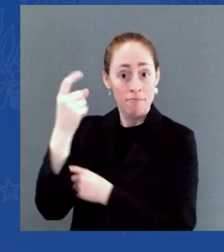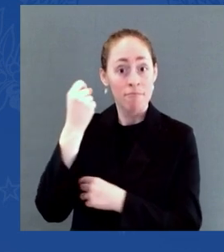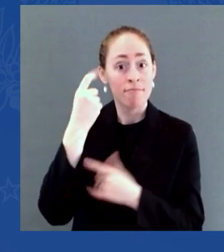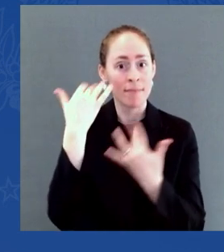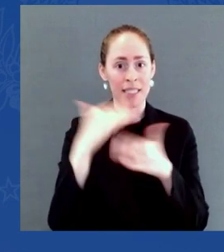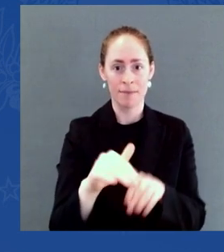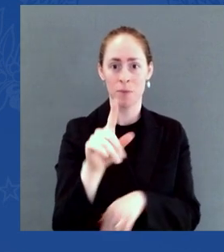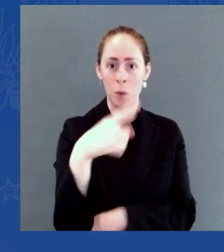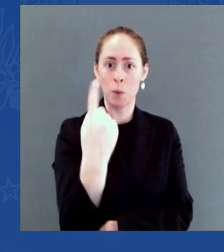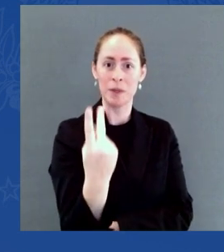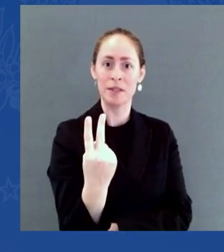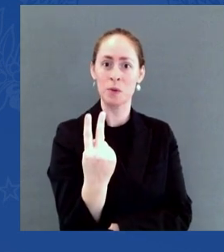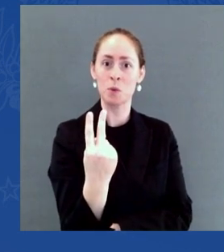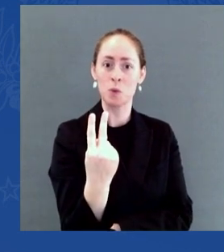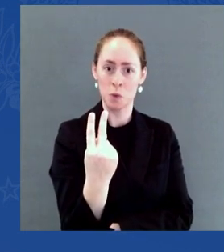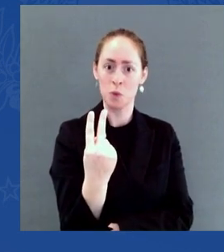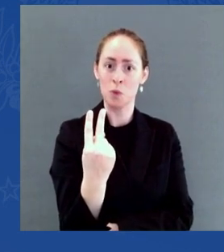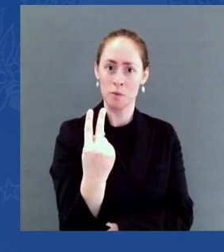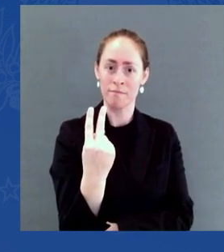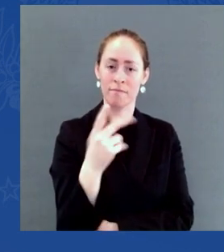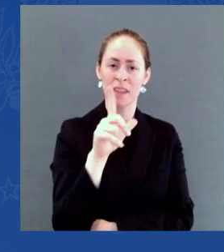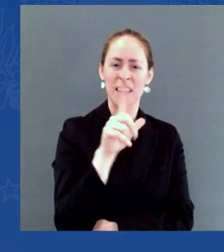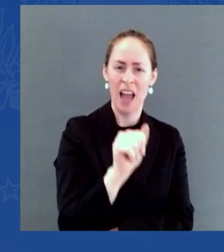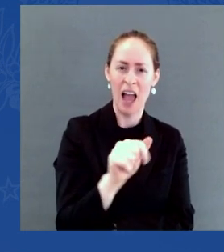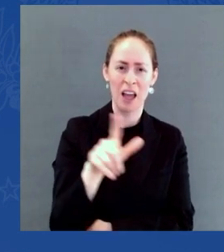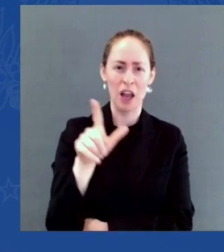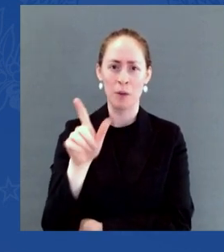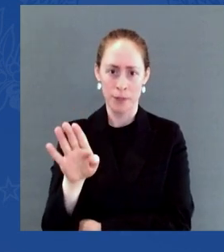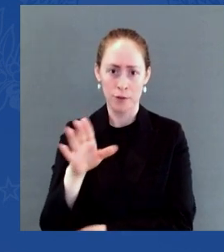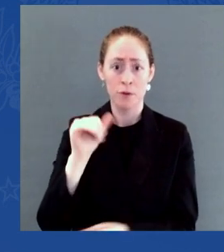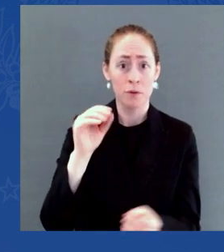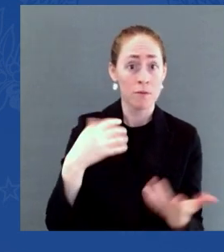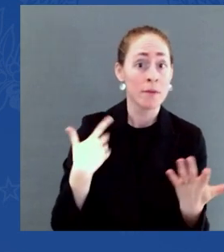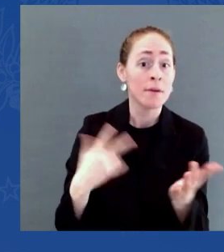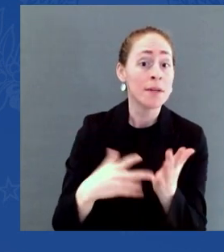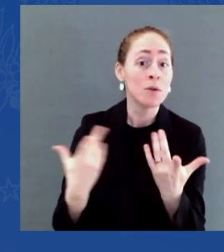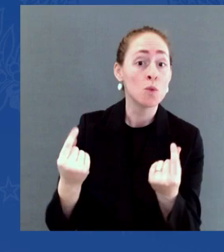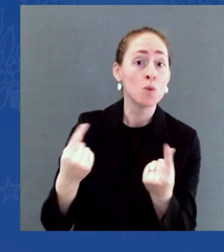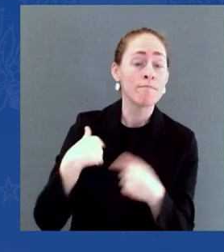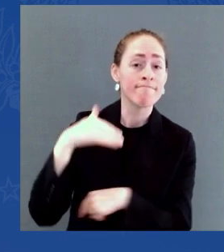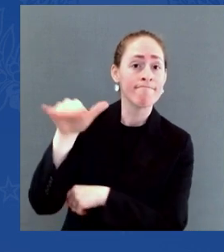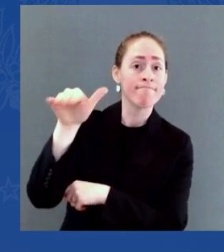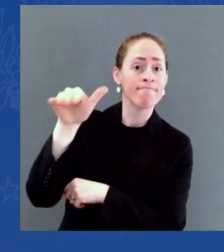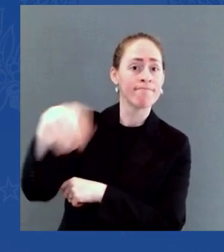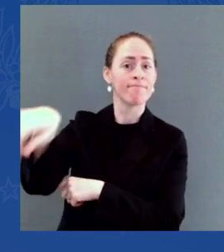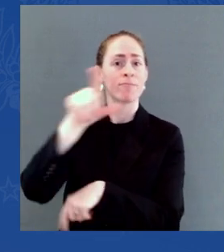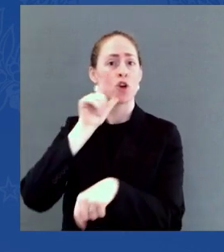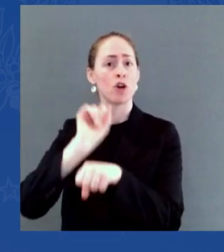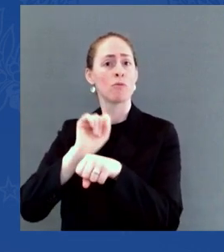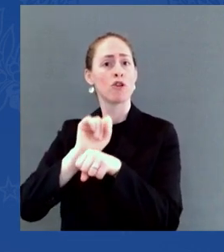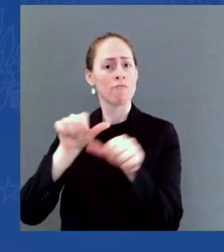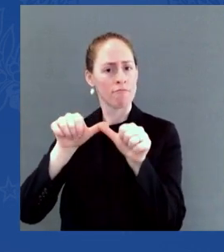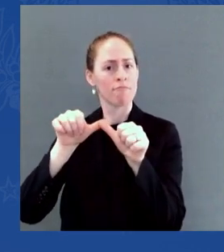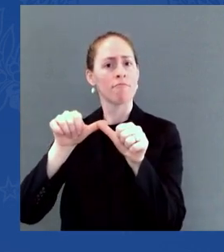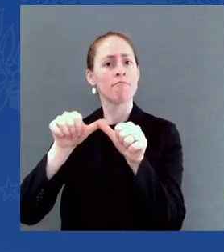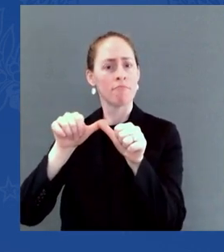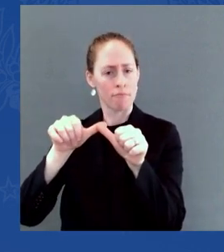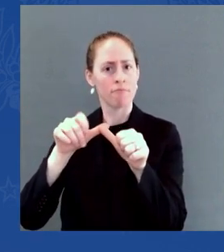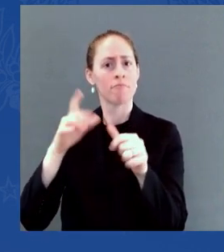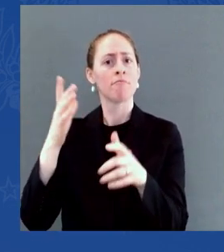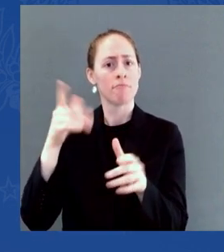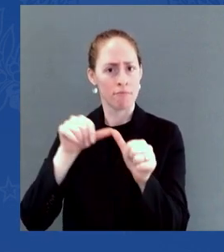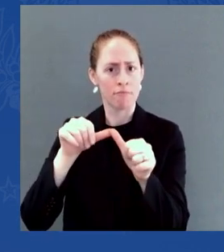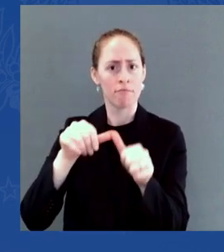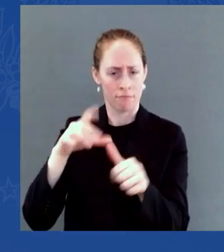to move forward in operating those ports, not five days a week, 40 hours a week, but 24 hours a day, seven